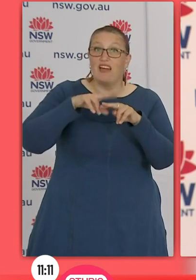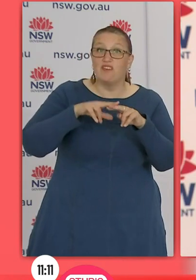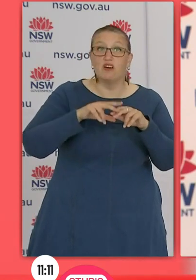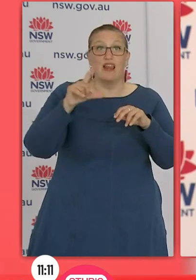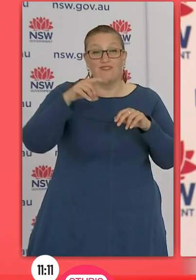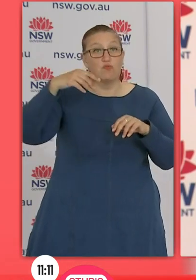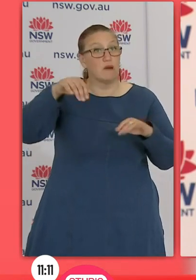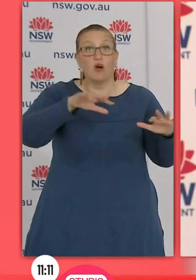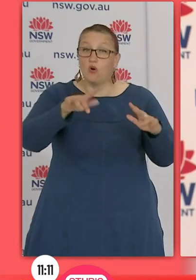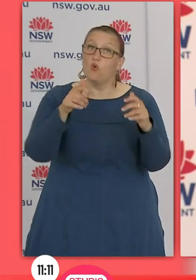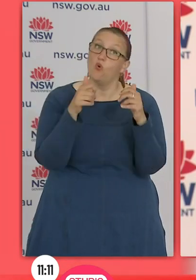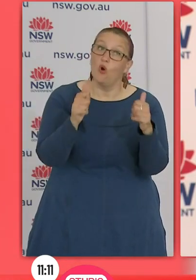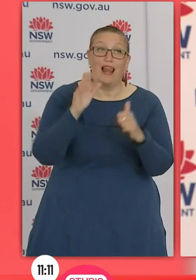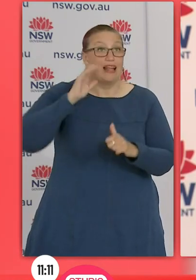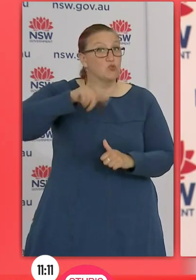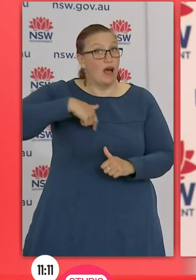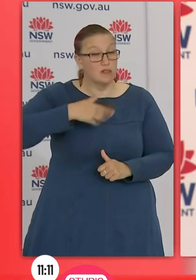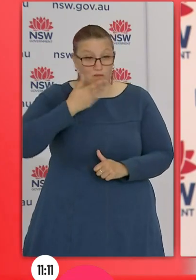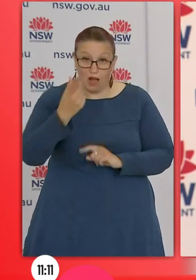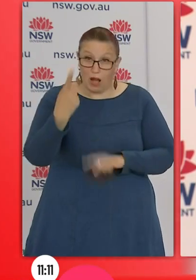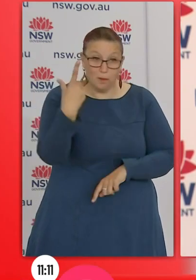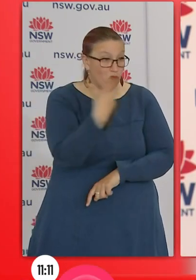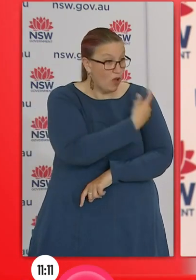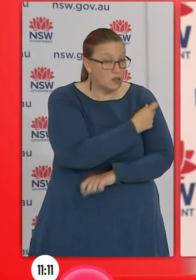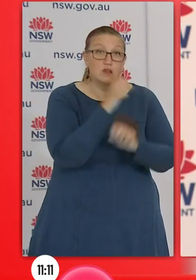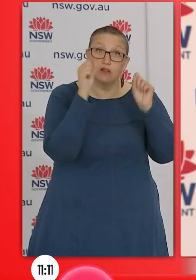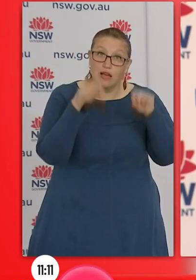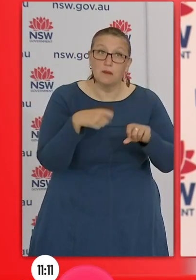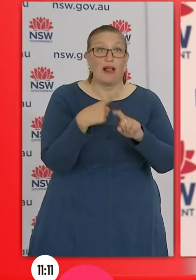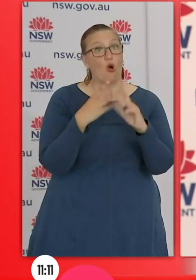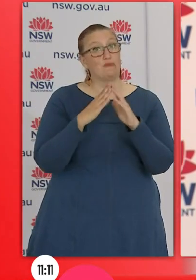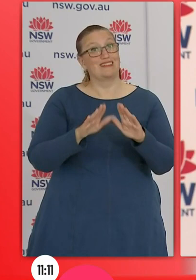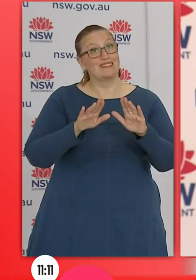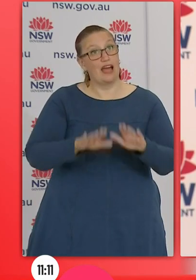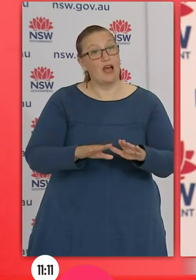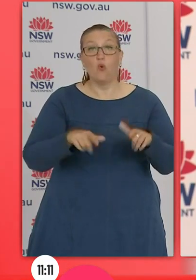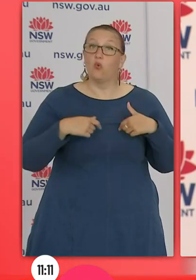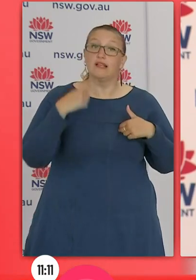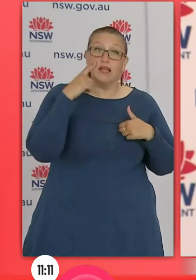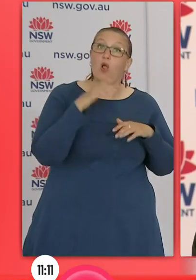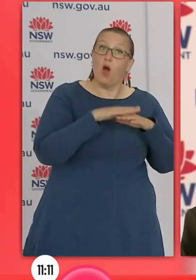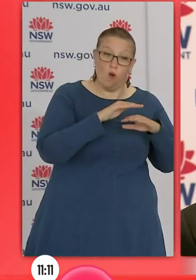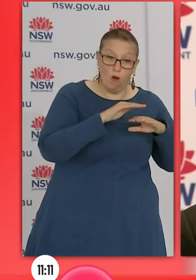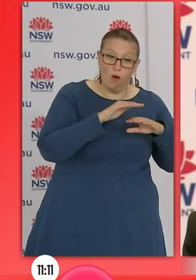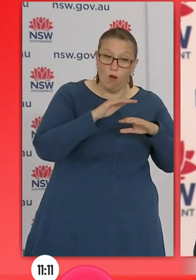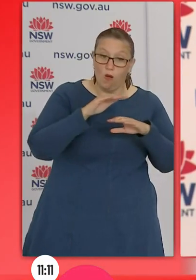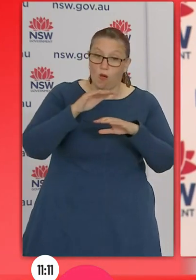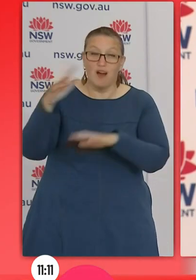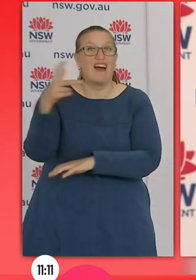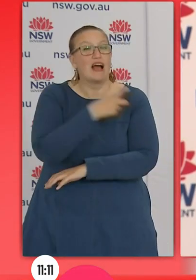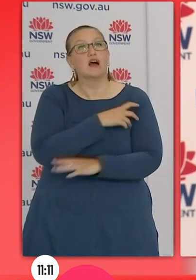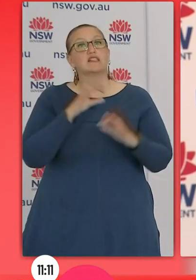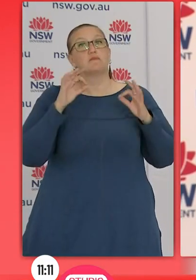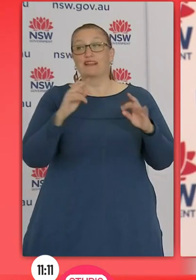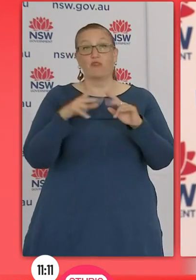home. We have progressive increase in the rate of vaccination particularly over the